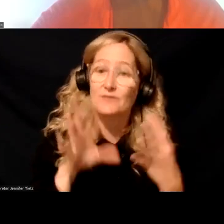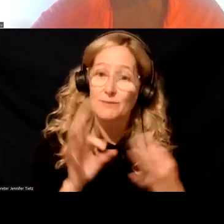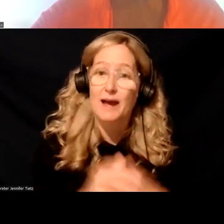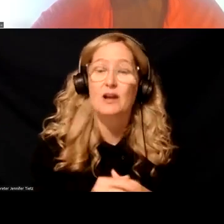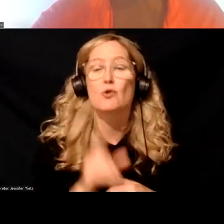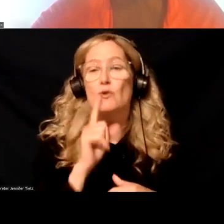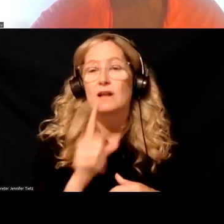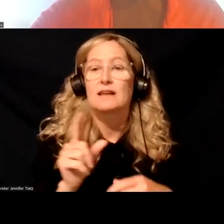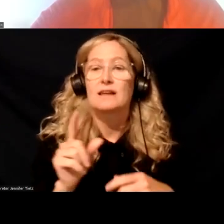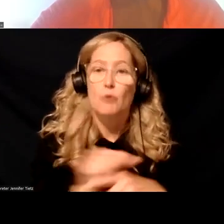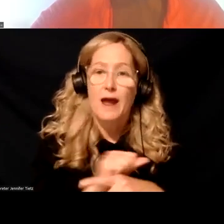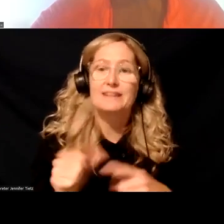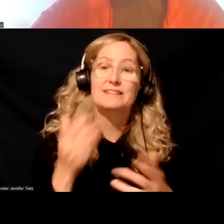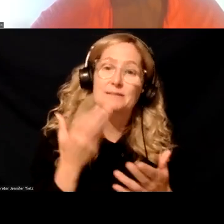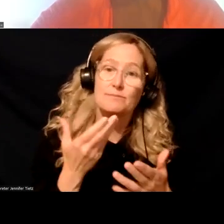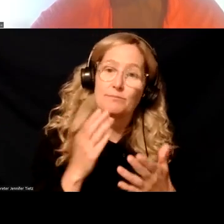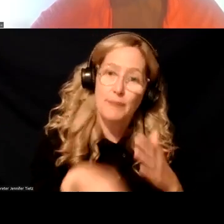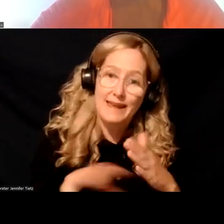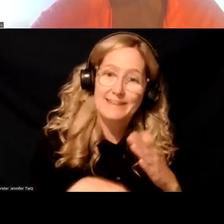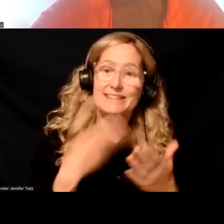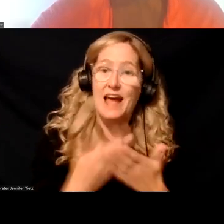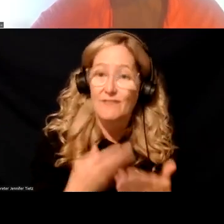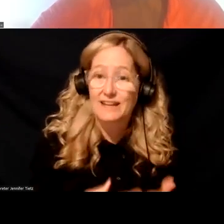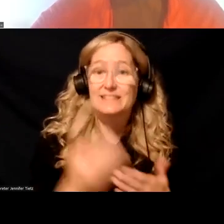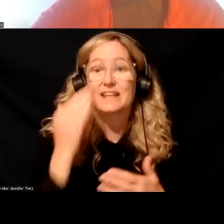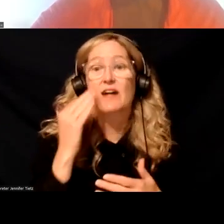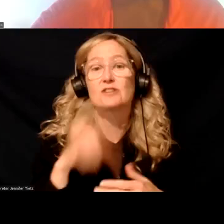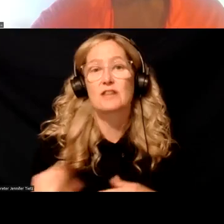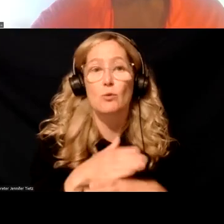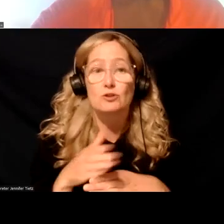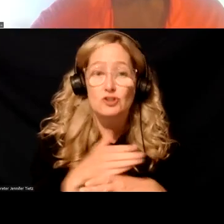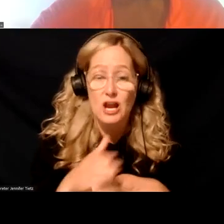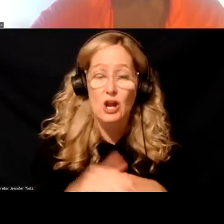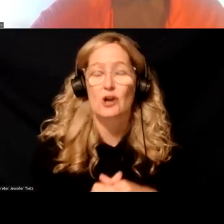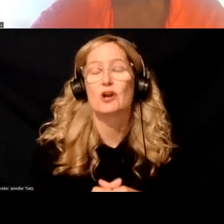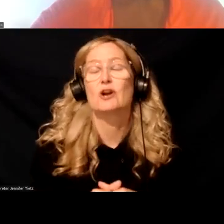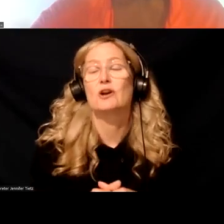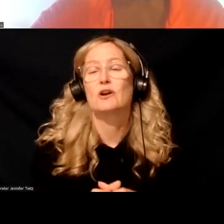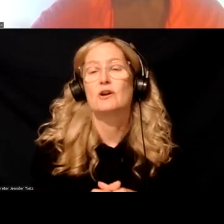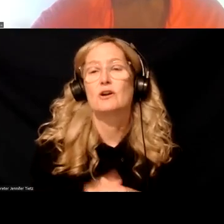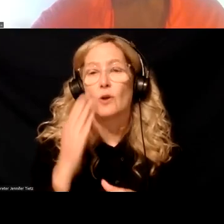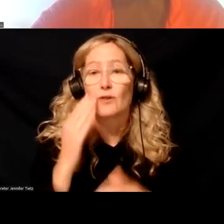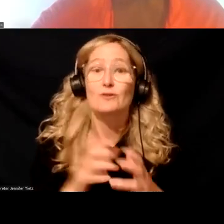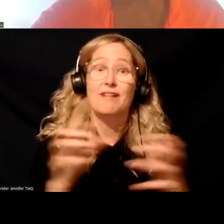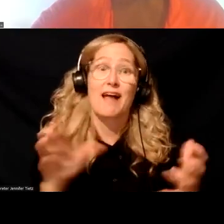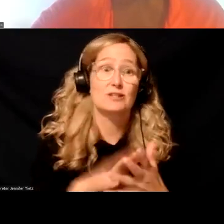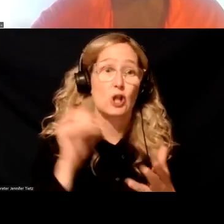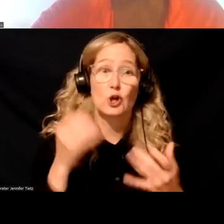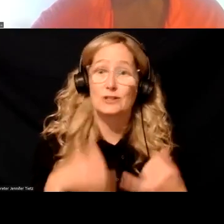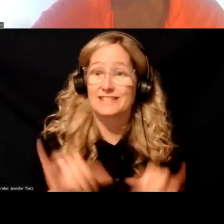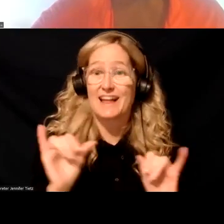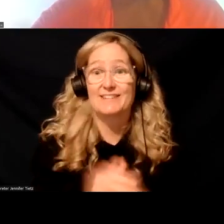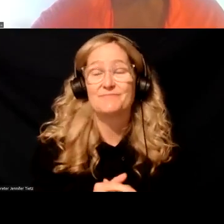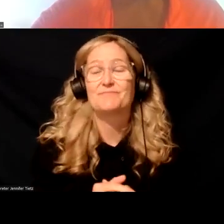really pack practice based evidence, um, knowledge and understanding that they'll share with us knowing that, um, that this, there's just a lot to learn. So,